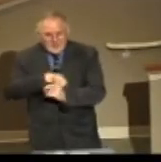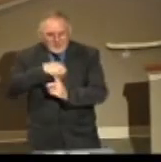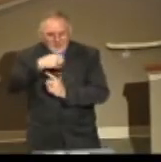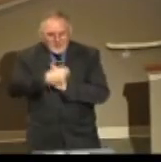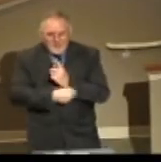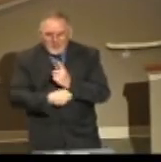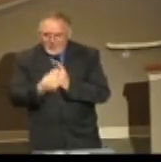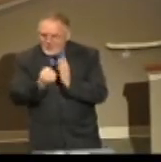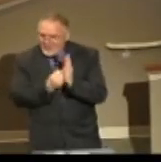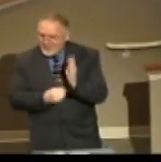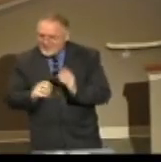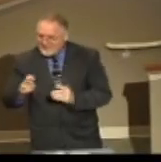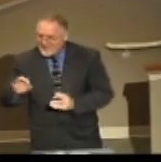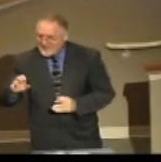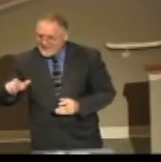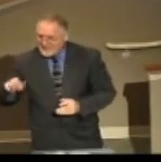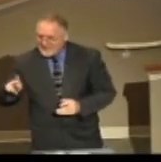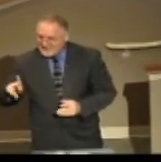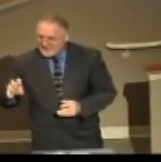Can you see this?